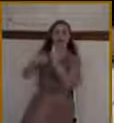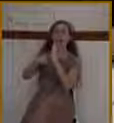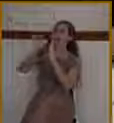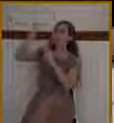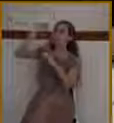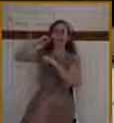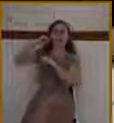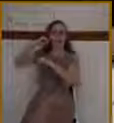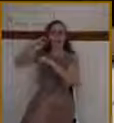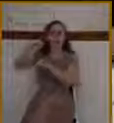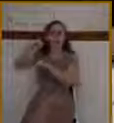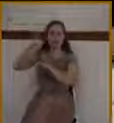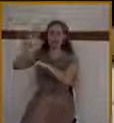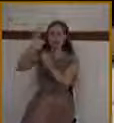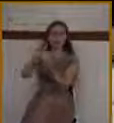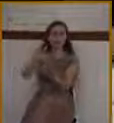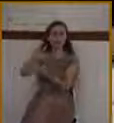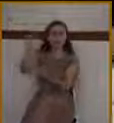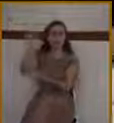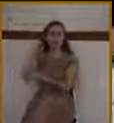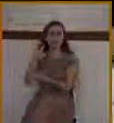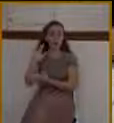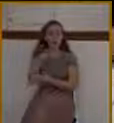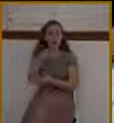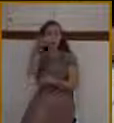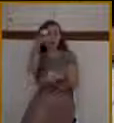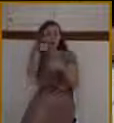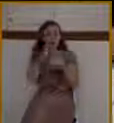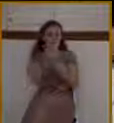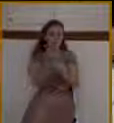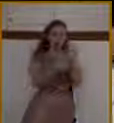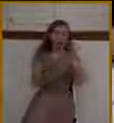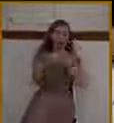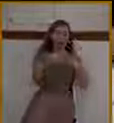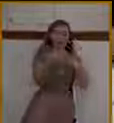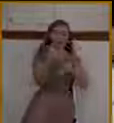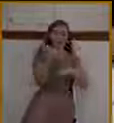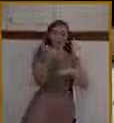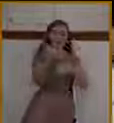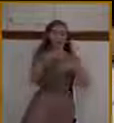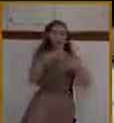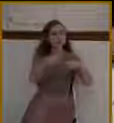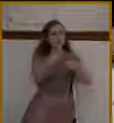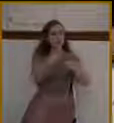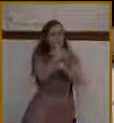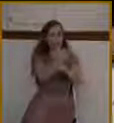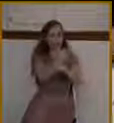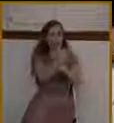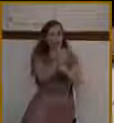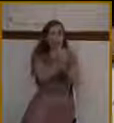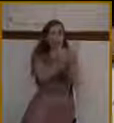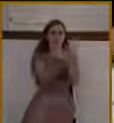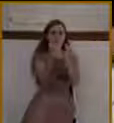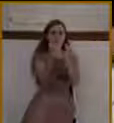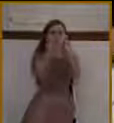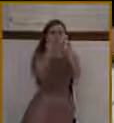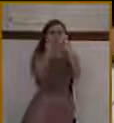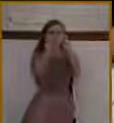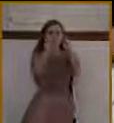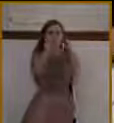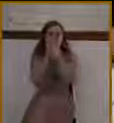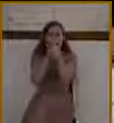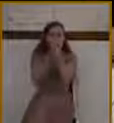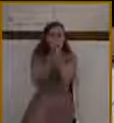was constantly there. And so there's a sense in which this glory kind of covered all of those tents when God hovered above them in his glory.